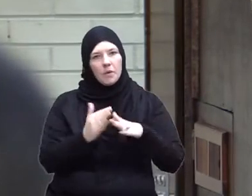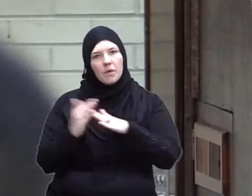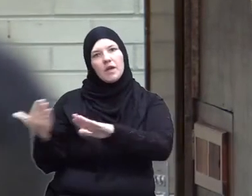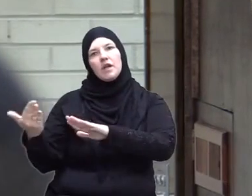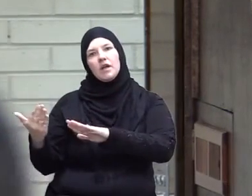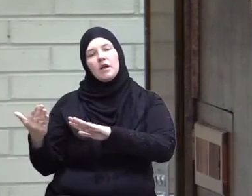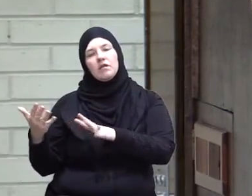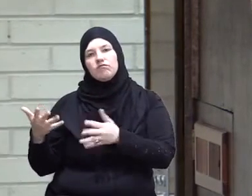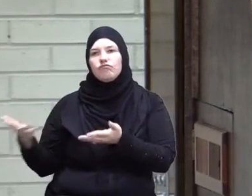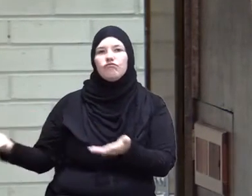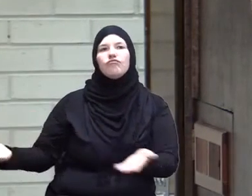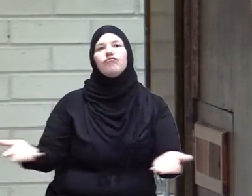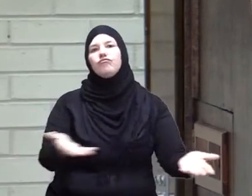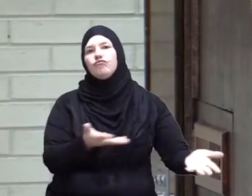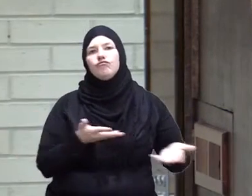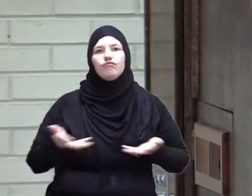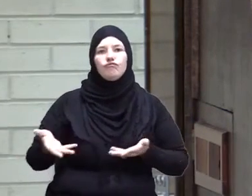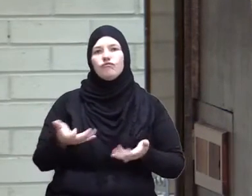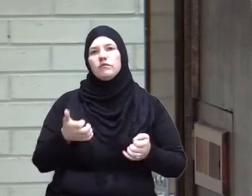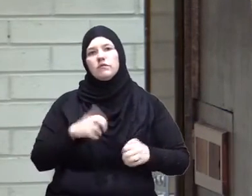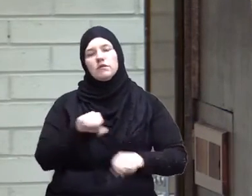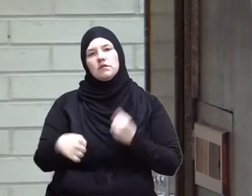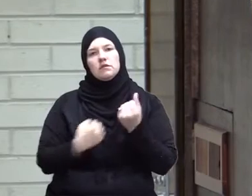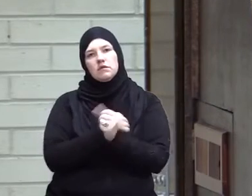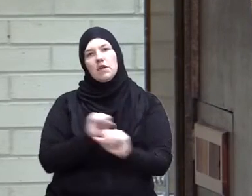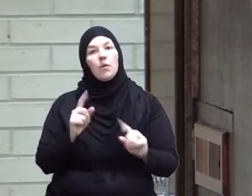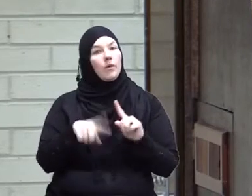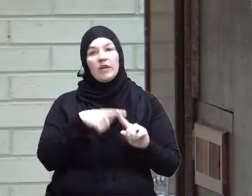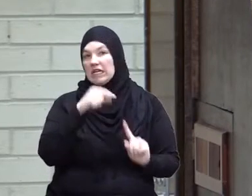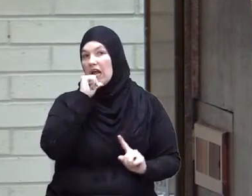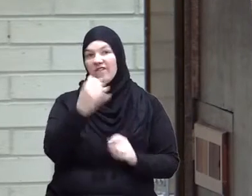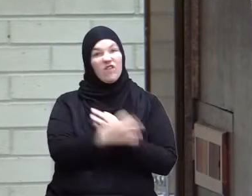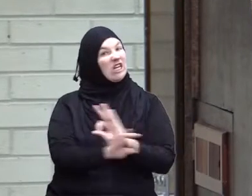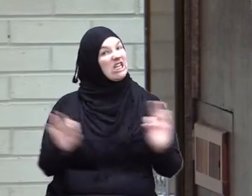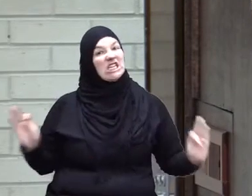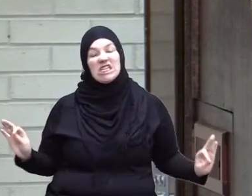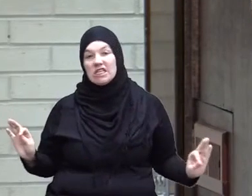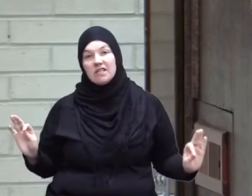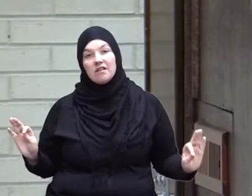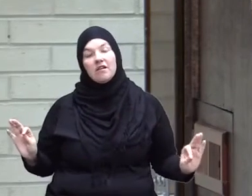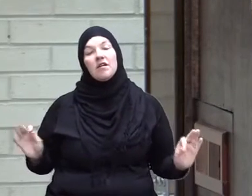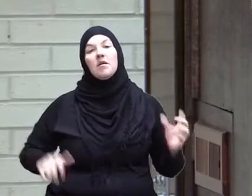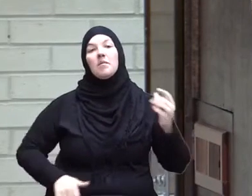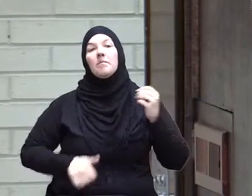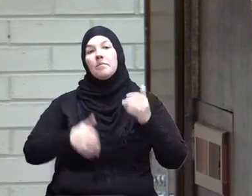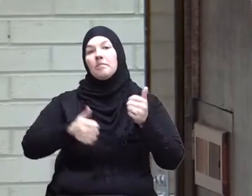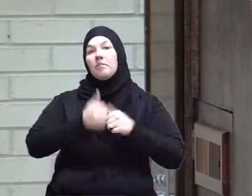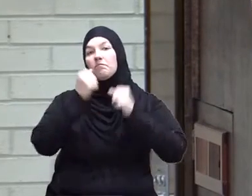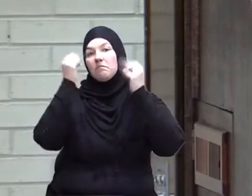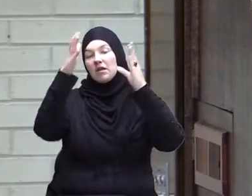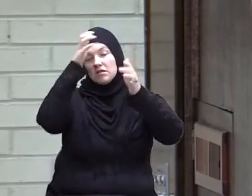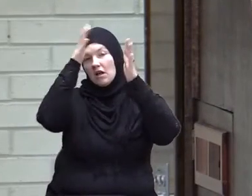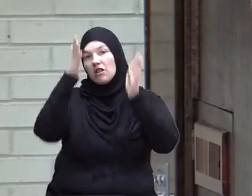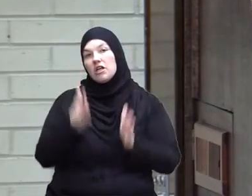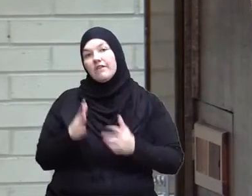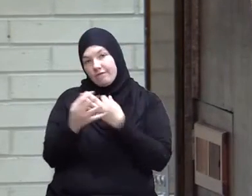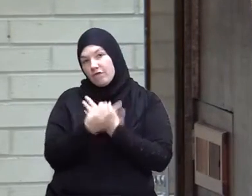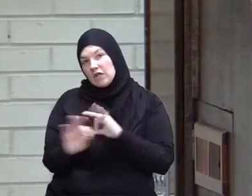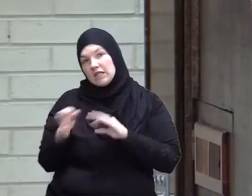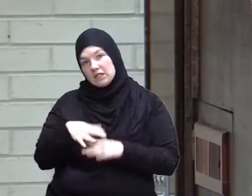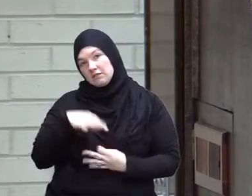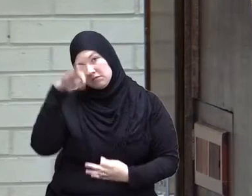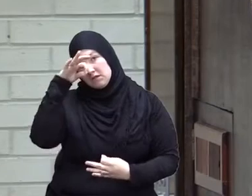front line now when they are not free those of them who are free in their spirit